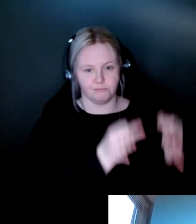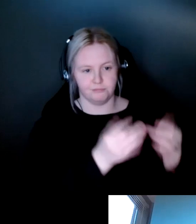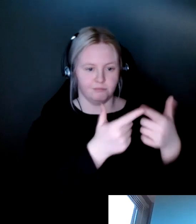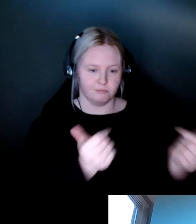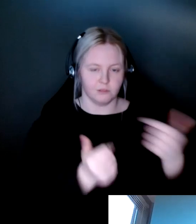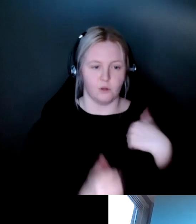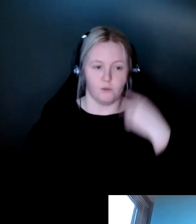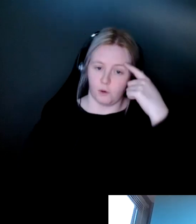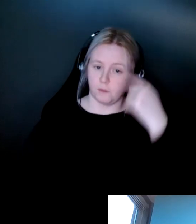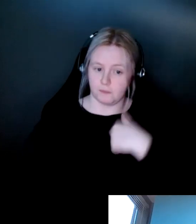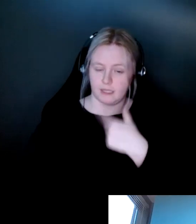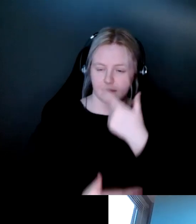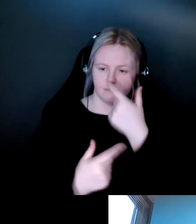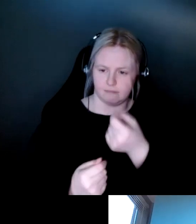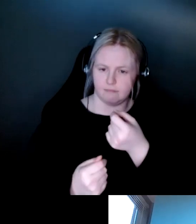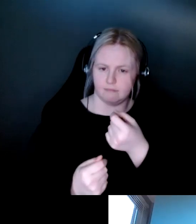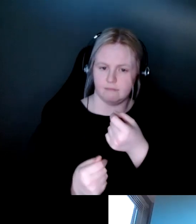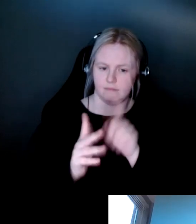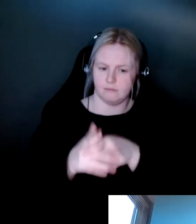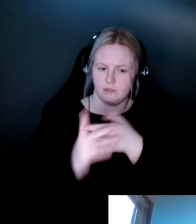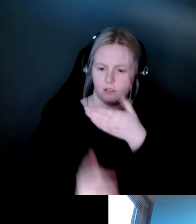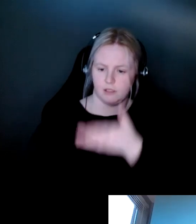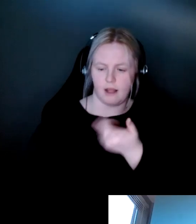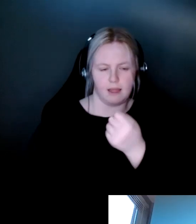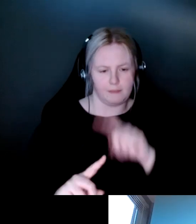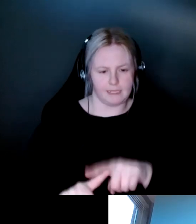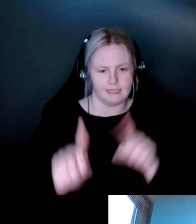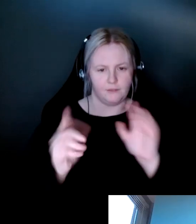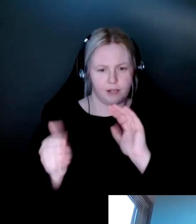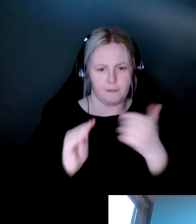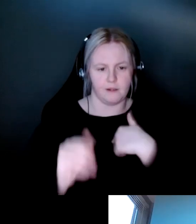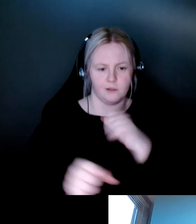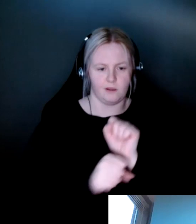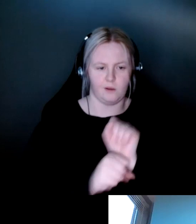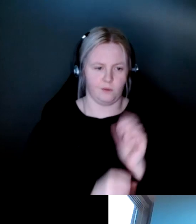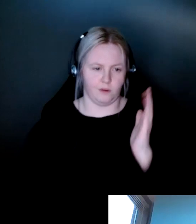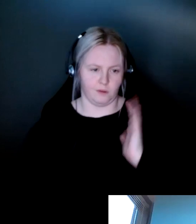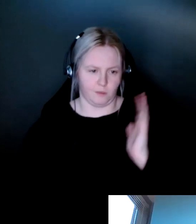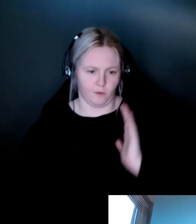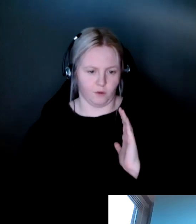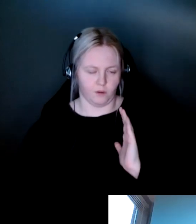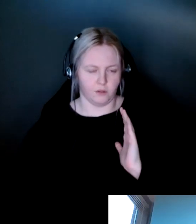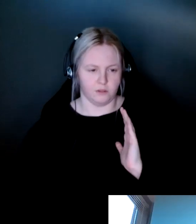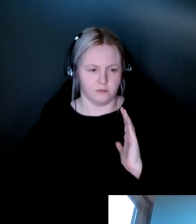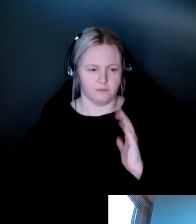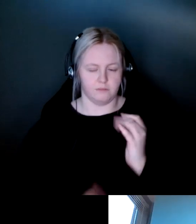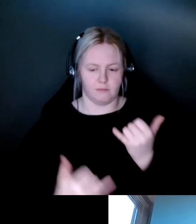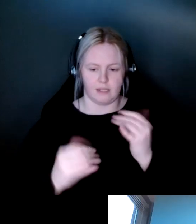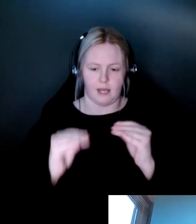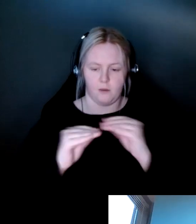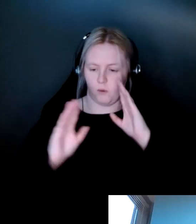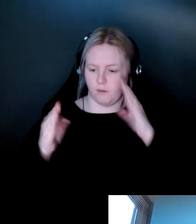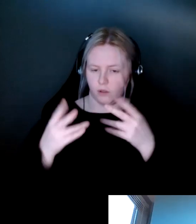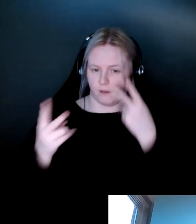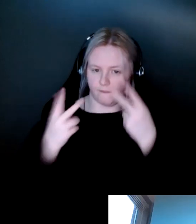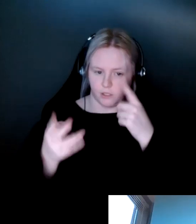very interesting organization to start at because it was quite different than a lot of the things I'd worked in before being focused more on the vision research